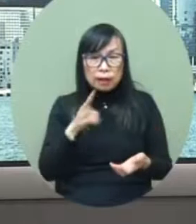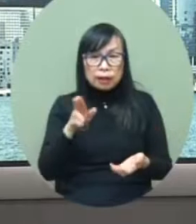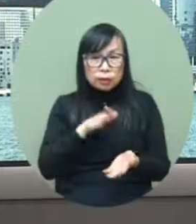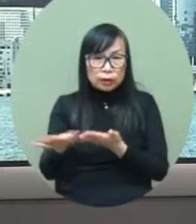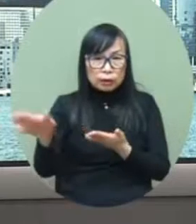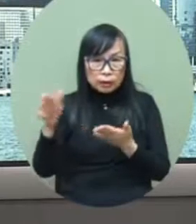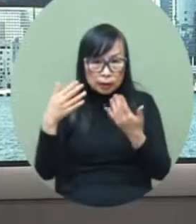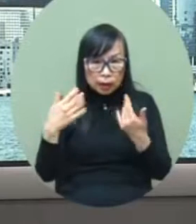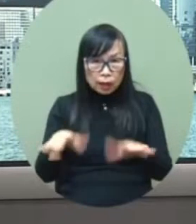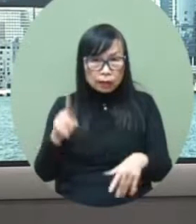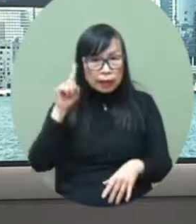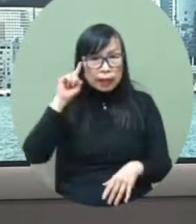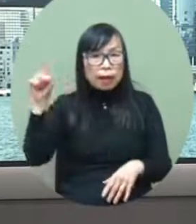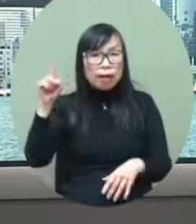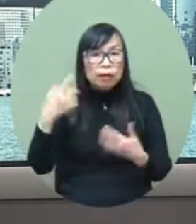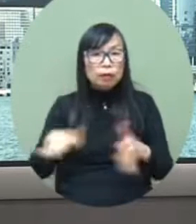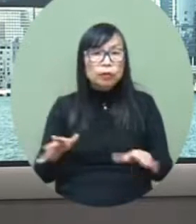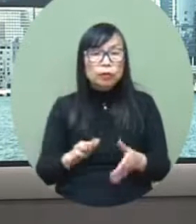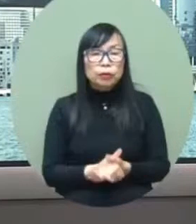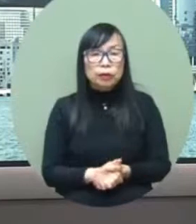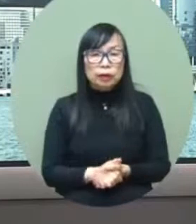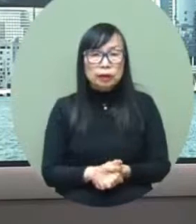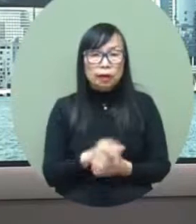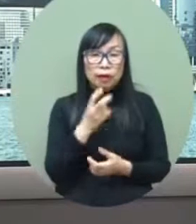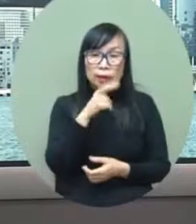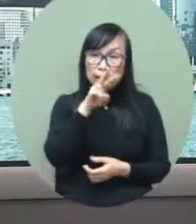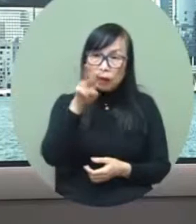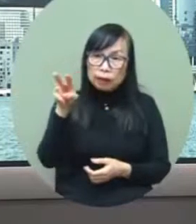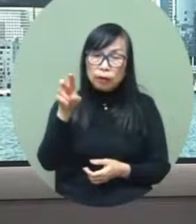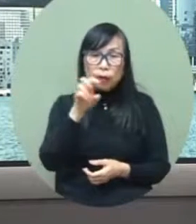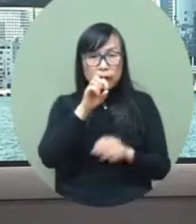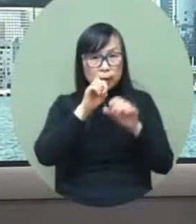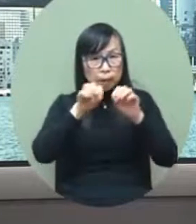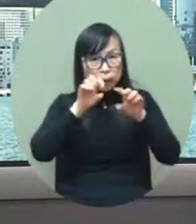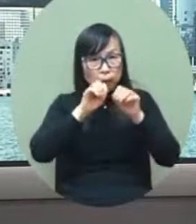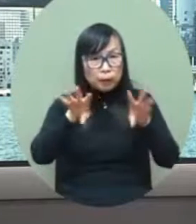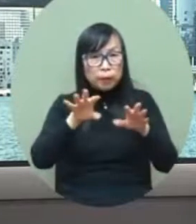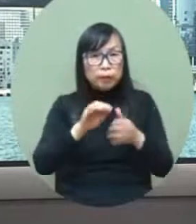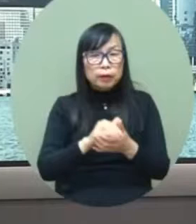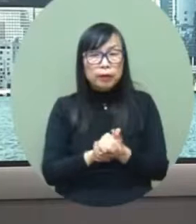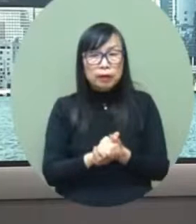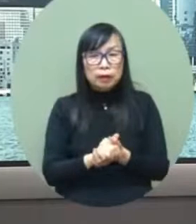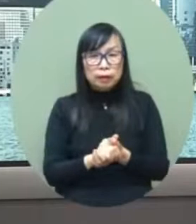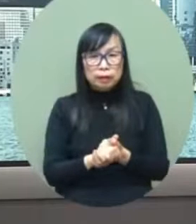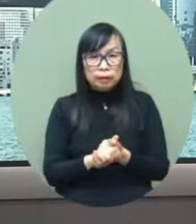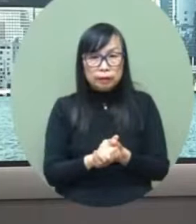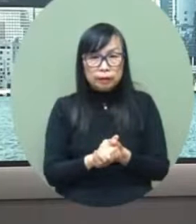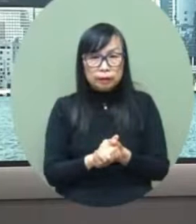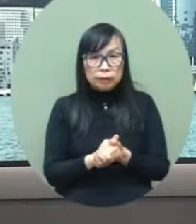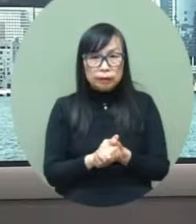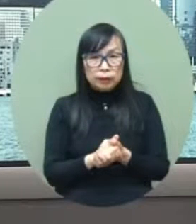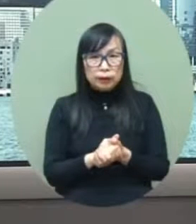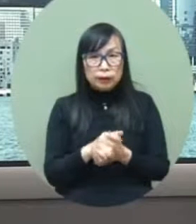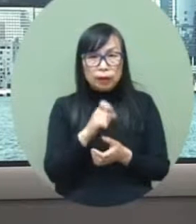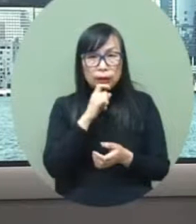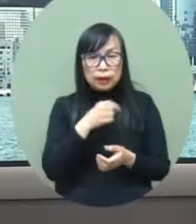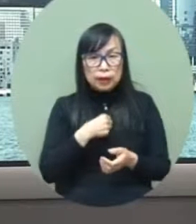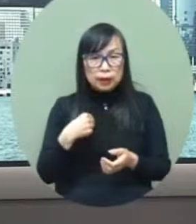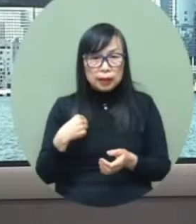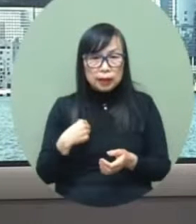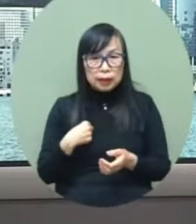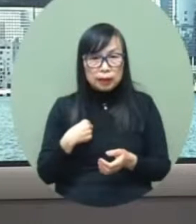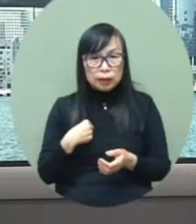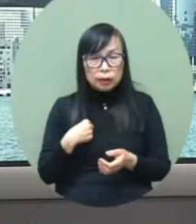And since we've only just removed the isolation order arrangement for a day, we've read reports